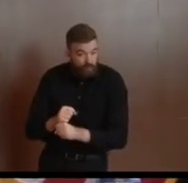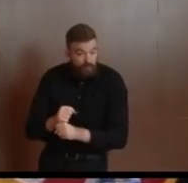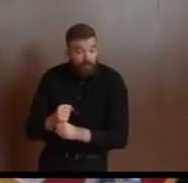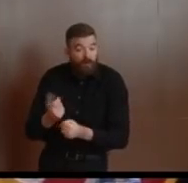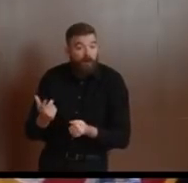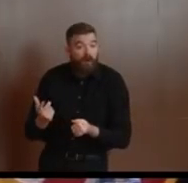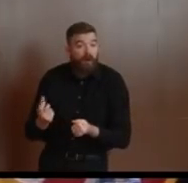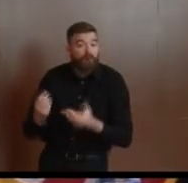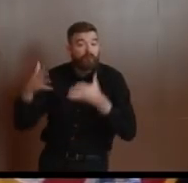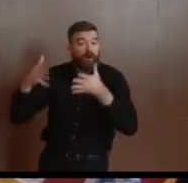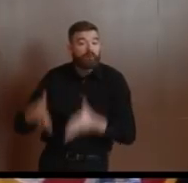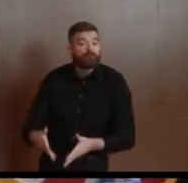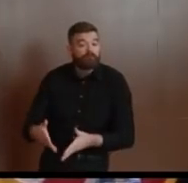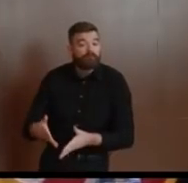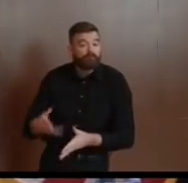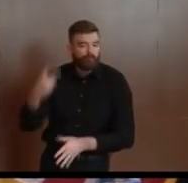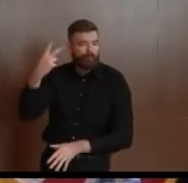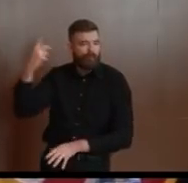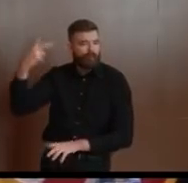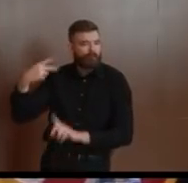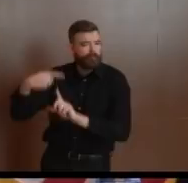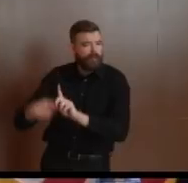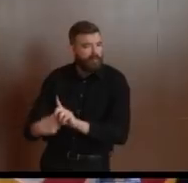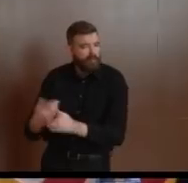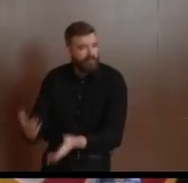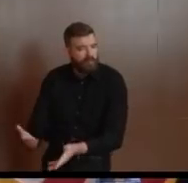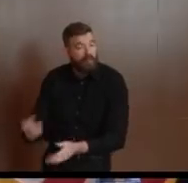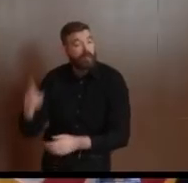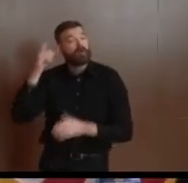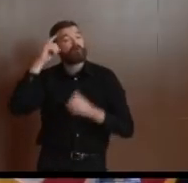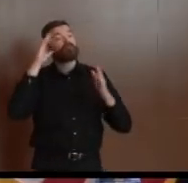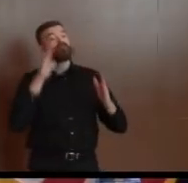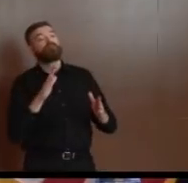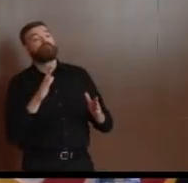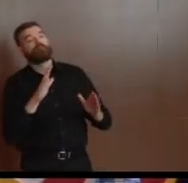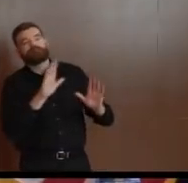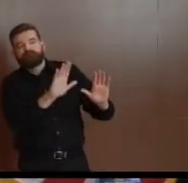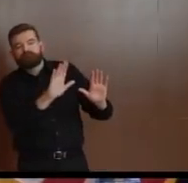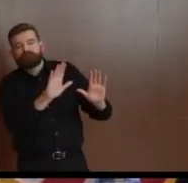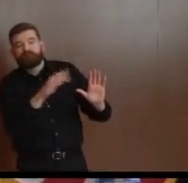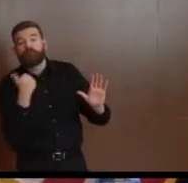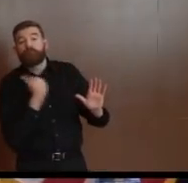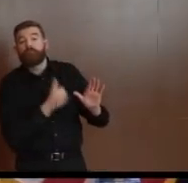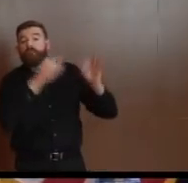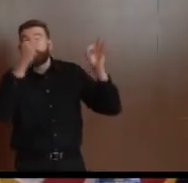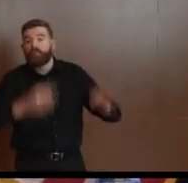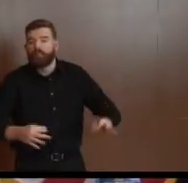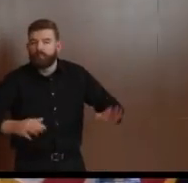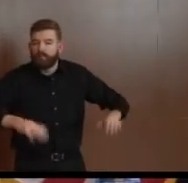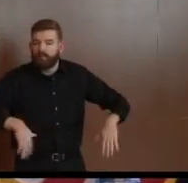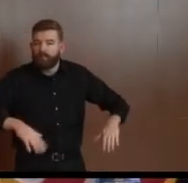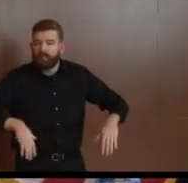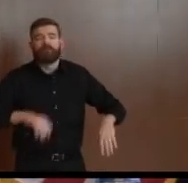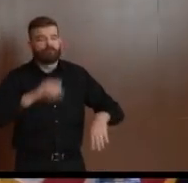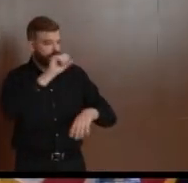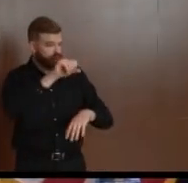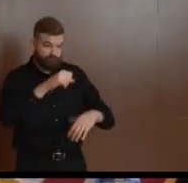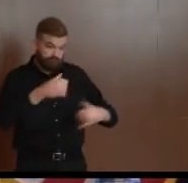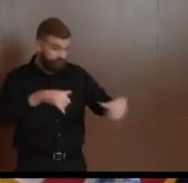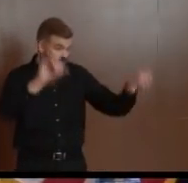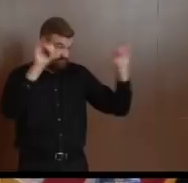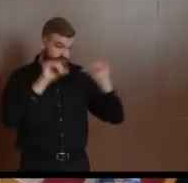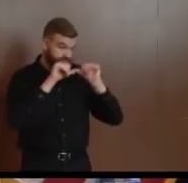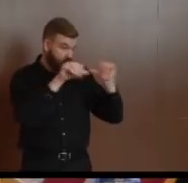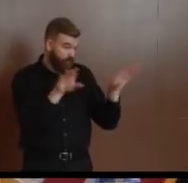Yet to be determined, but longer than not, is our guess. And testing? And you said you might have a